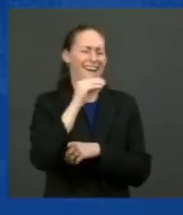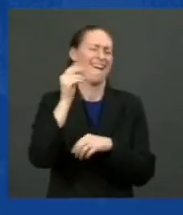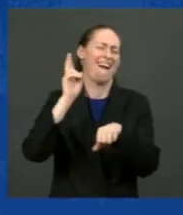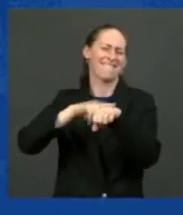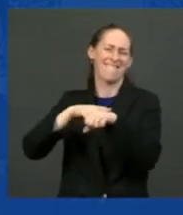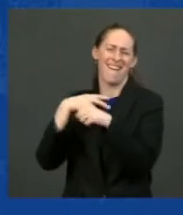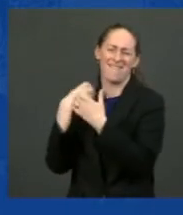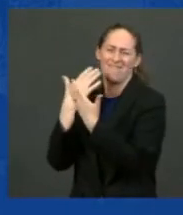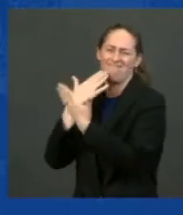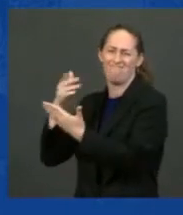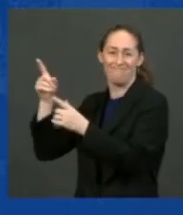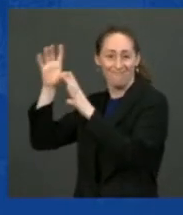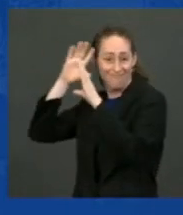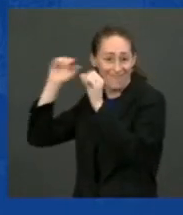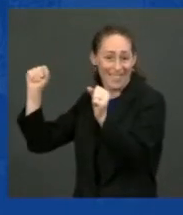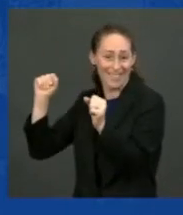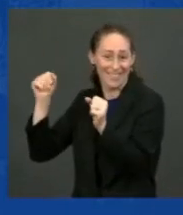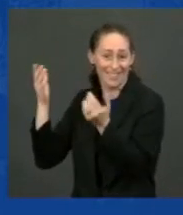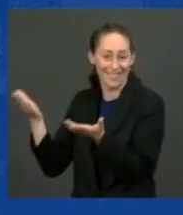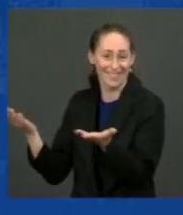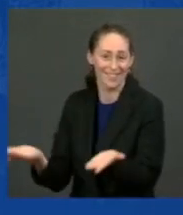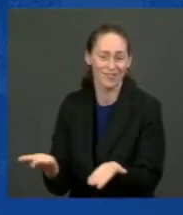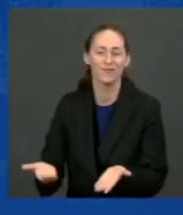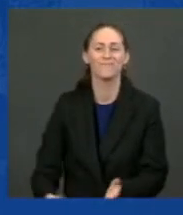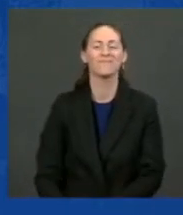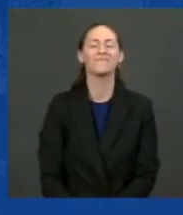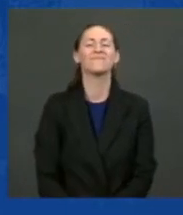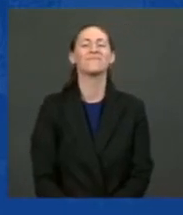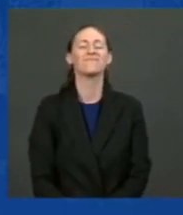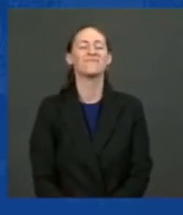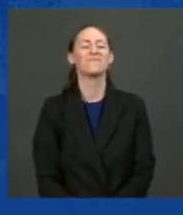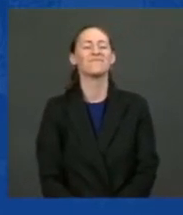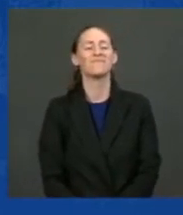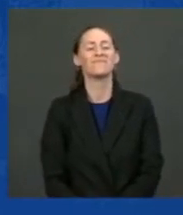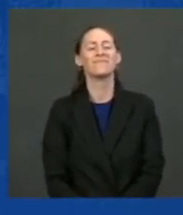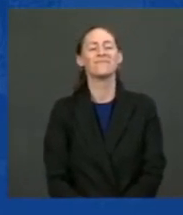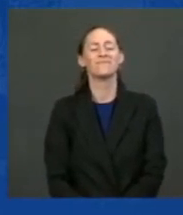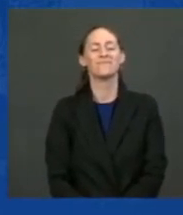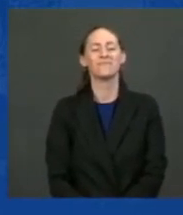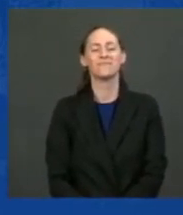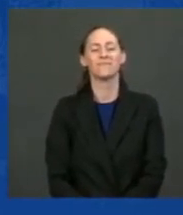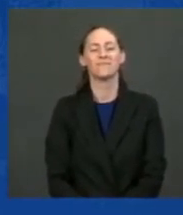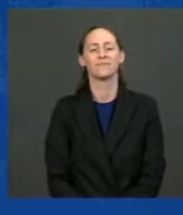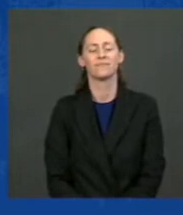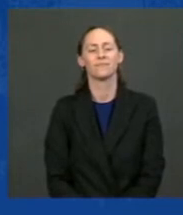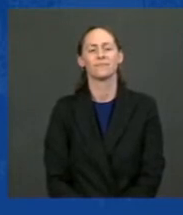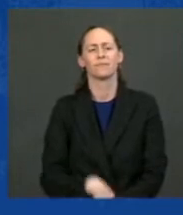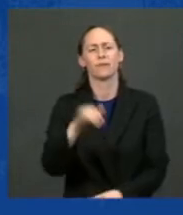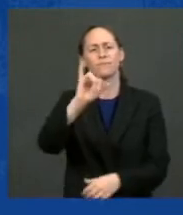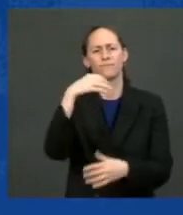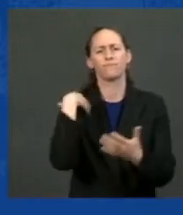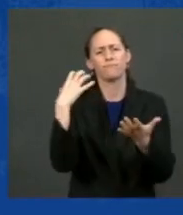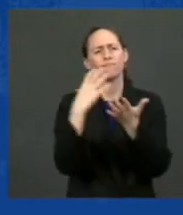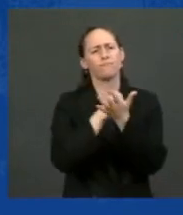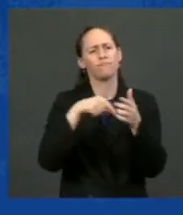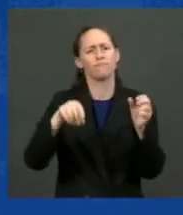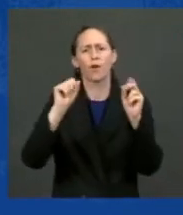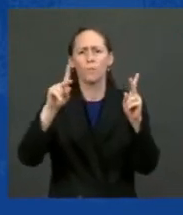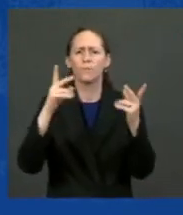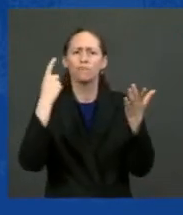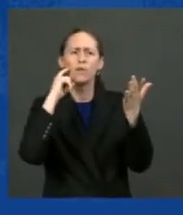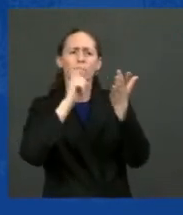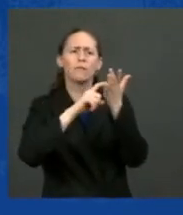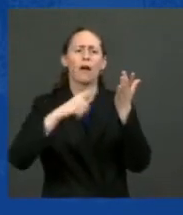Ooh, delayed applause. I also would like to recognize our International General President, James T. Callahan,